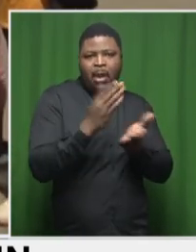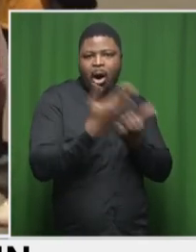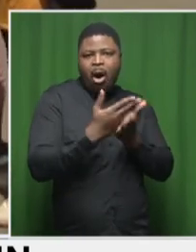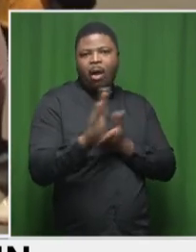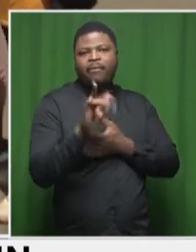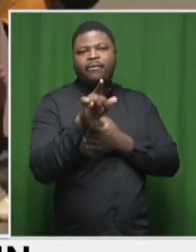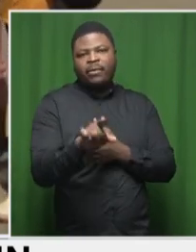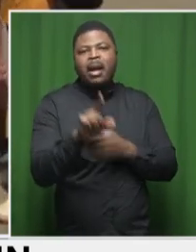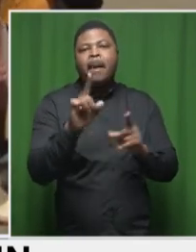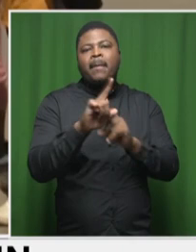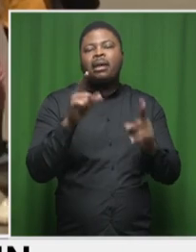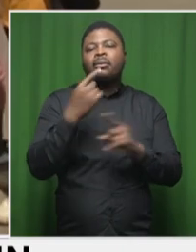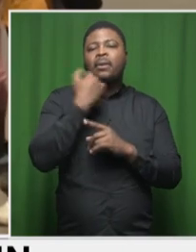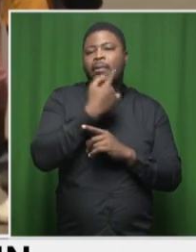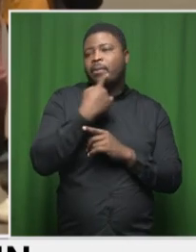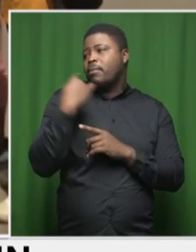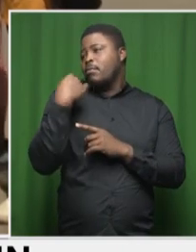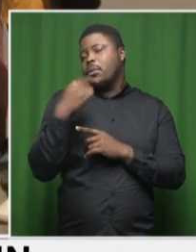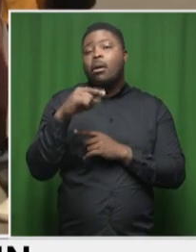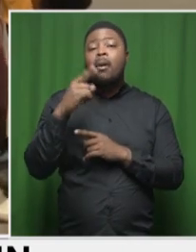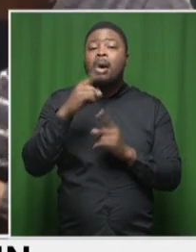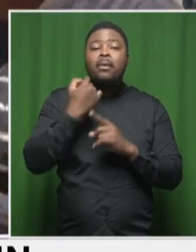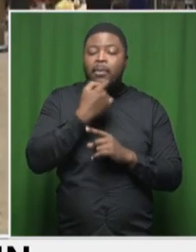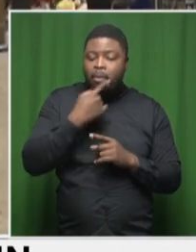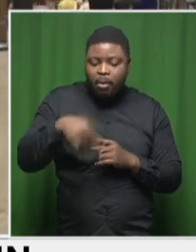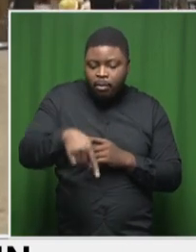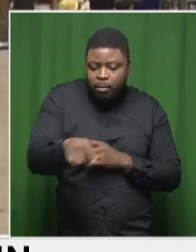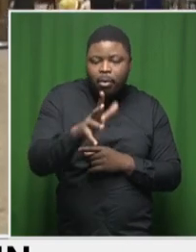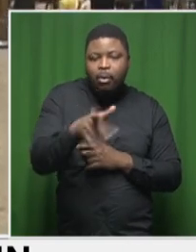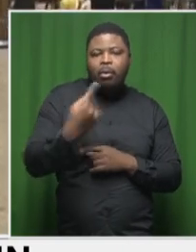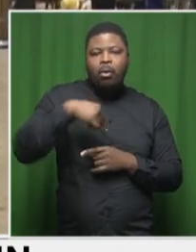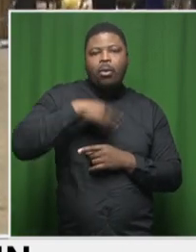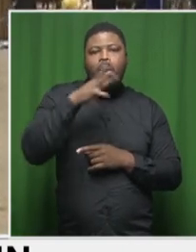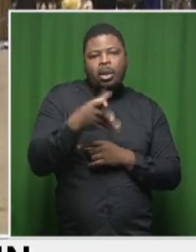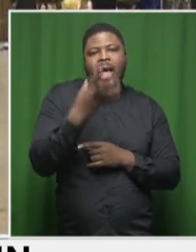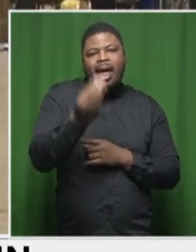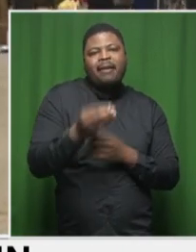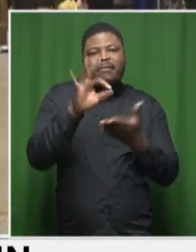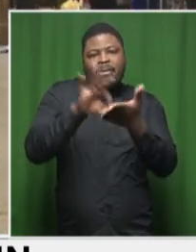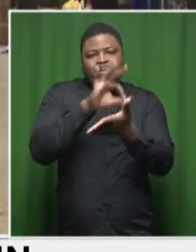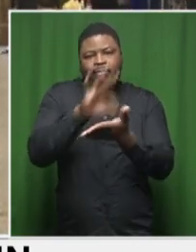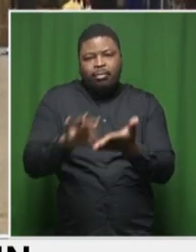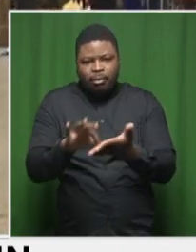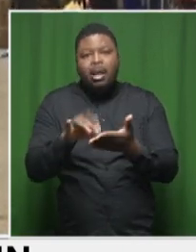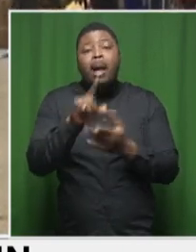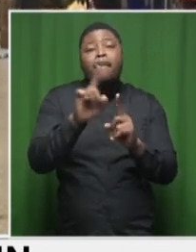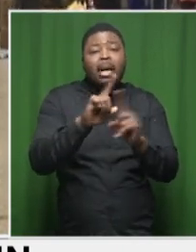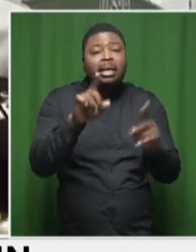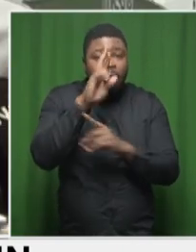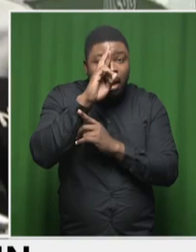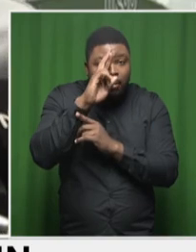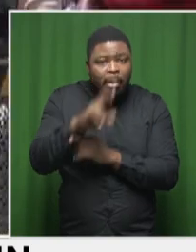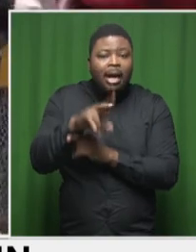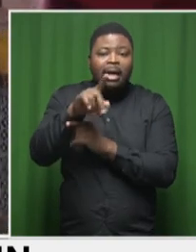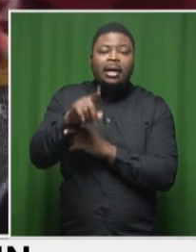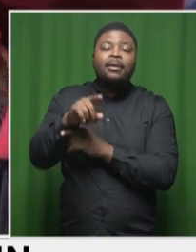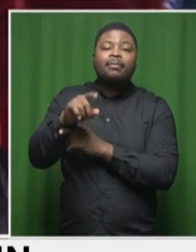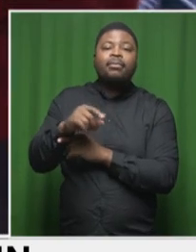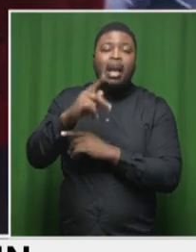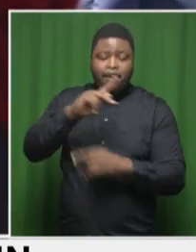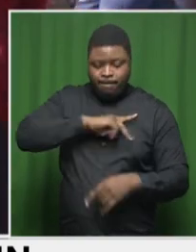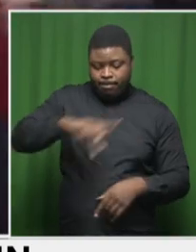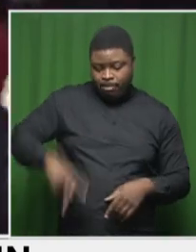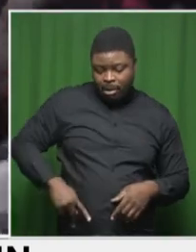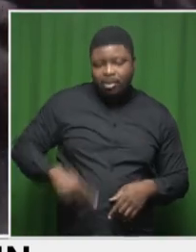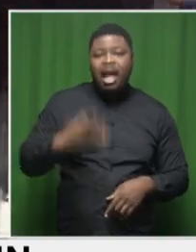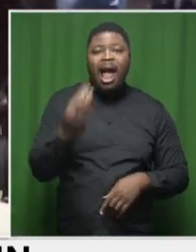from a general elections or a year. But we all know the premier might also have been under tremendous pressure